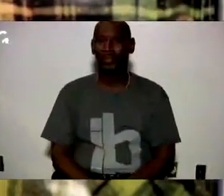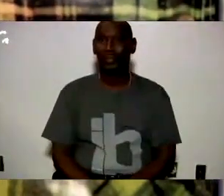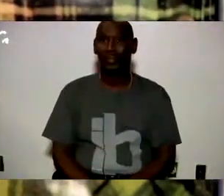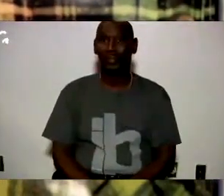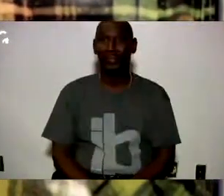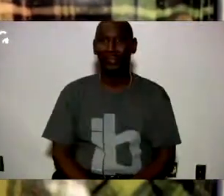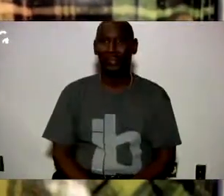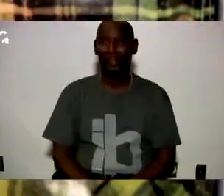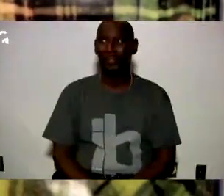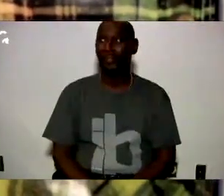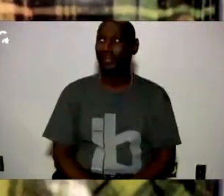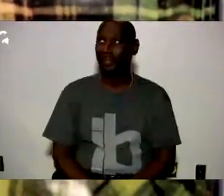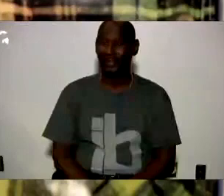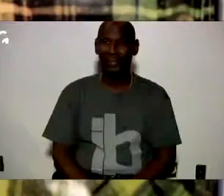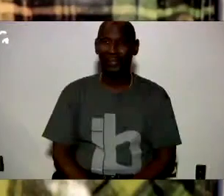Okay, okay, cool.